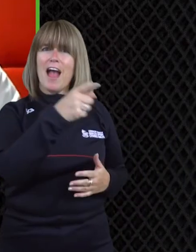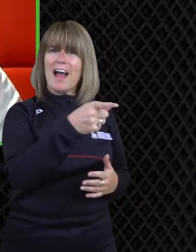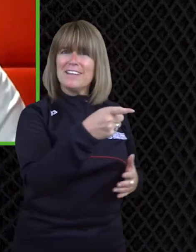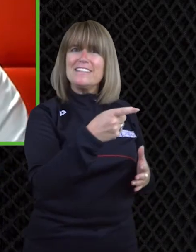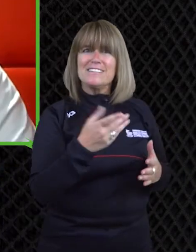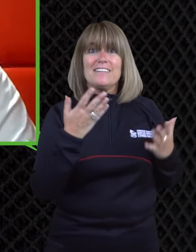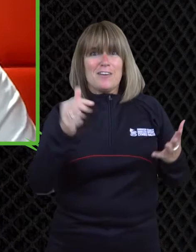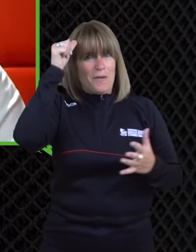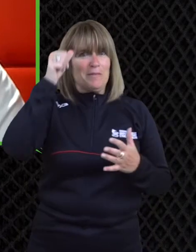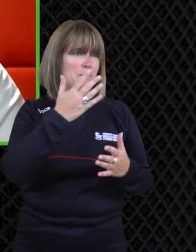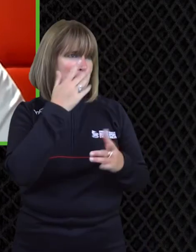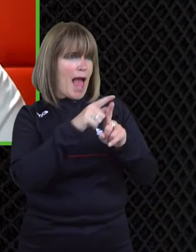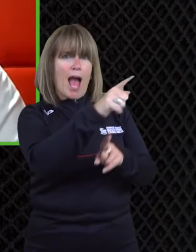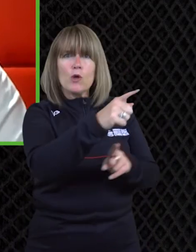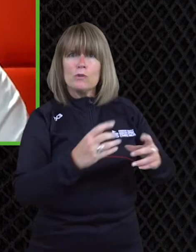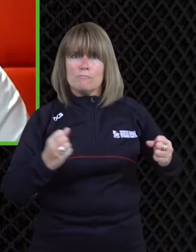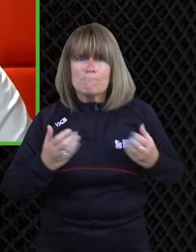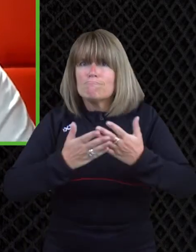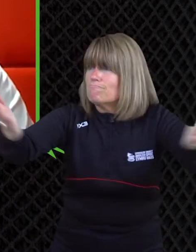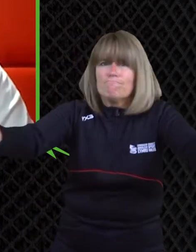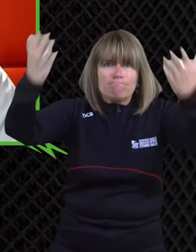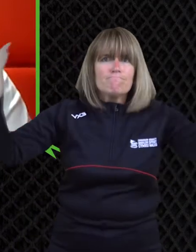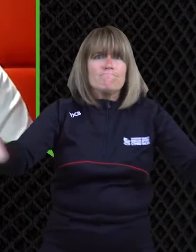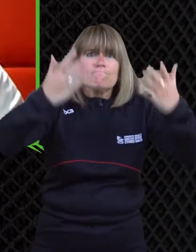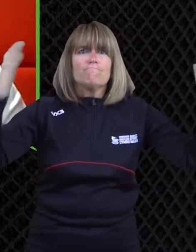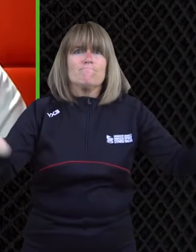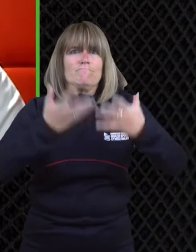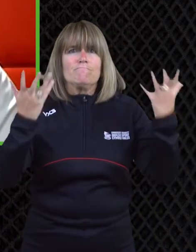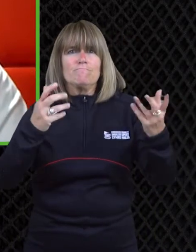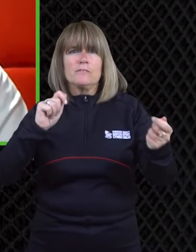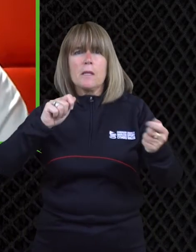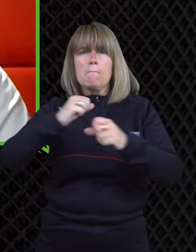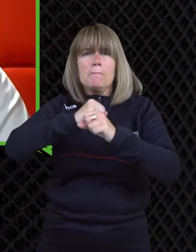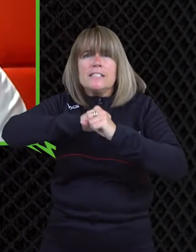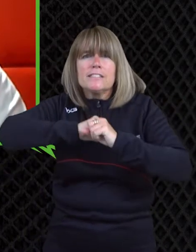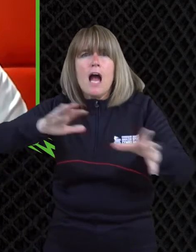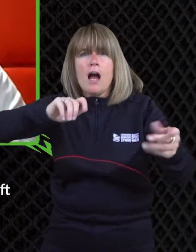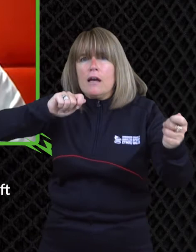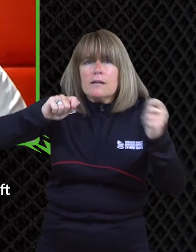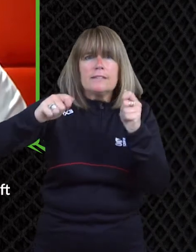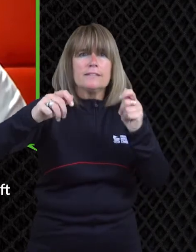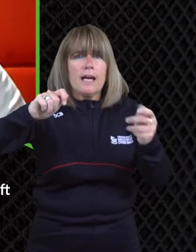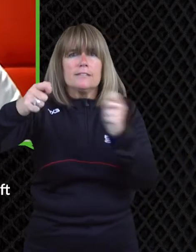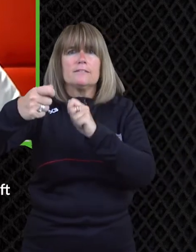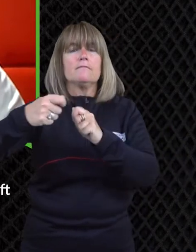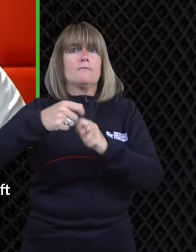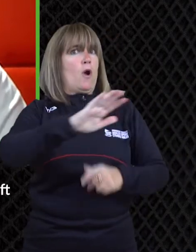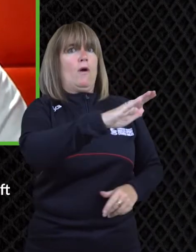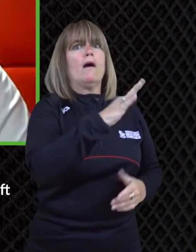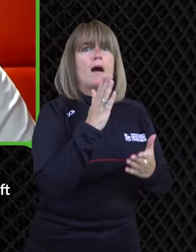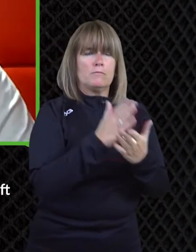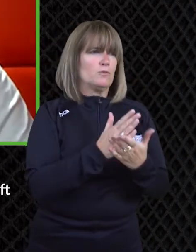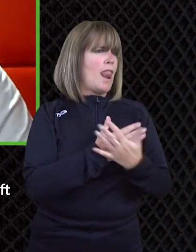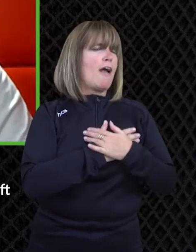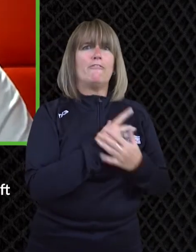that revolution and that change you know revolution's coming long long may it continue yeah i i love that and i know